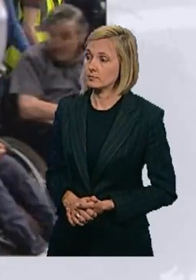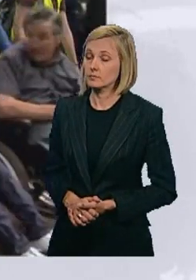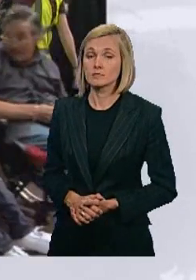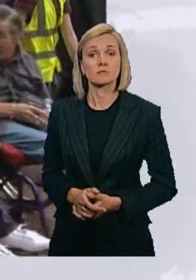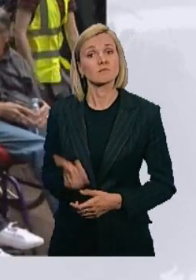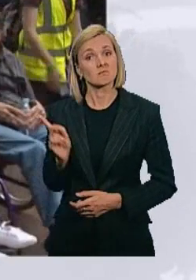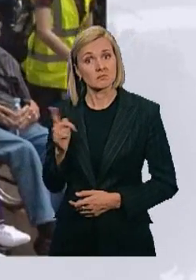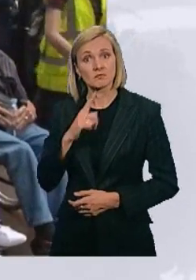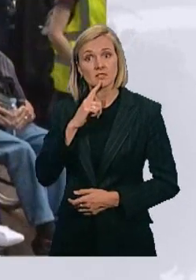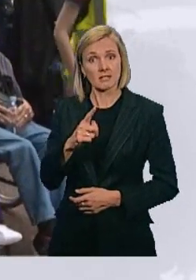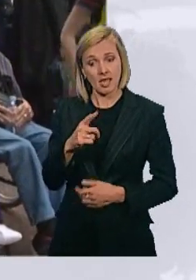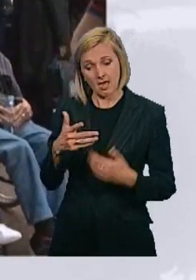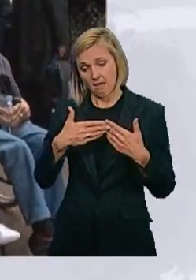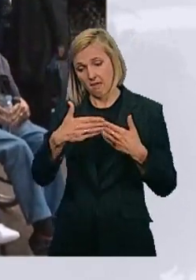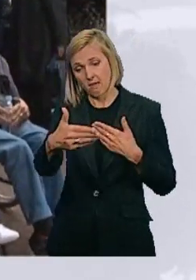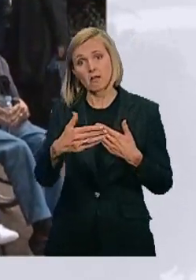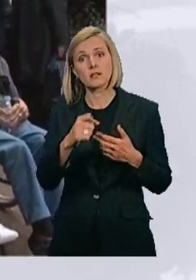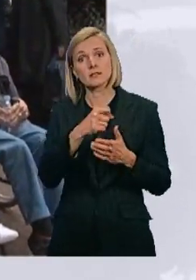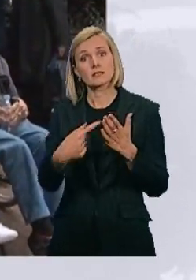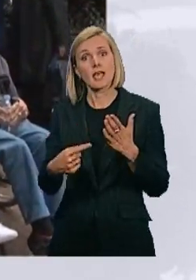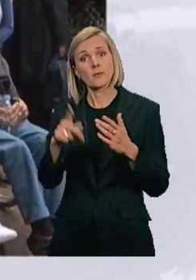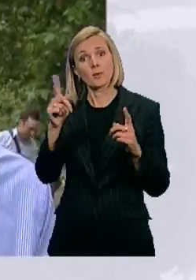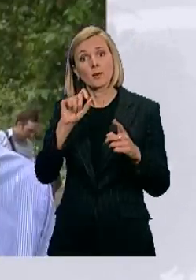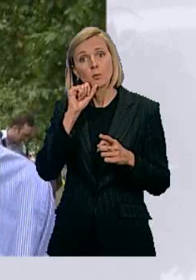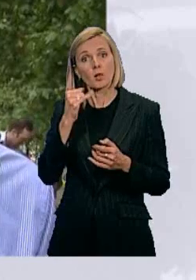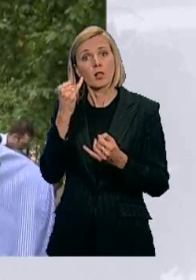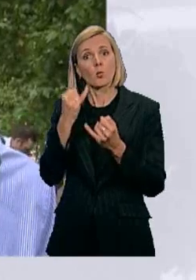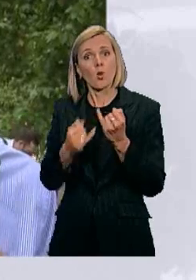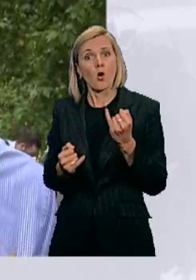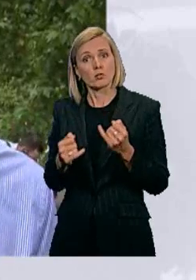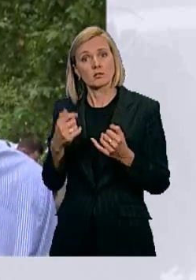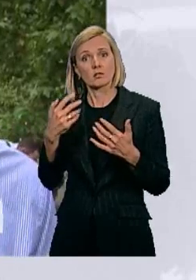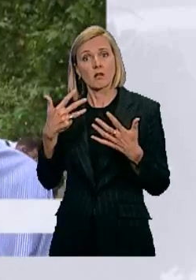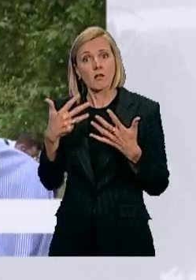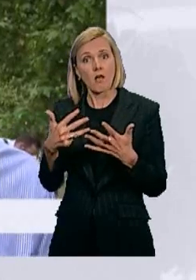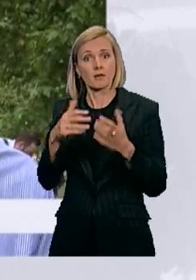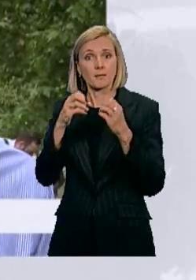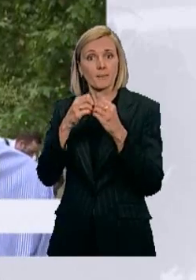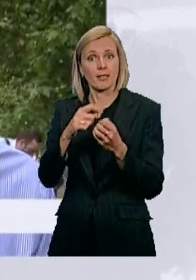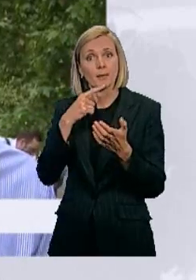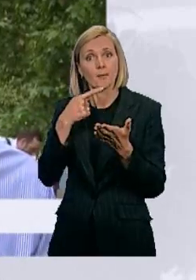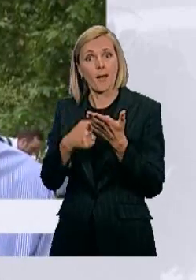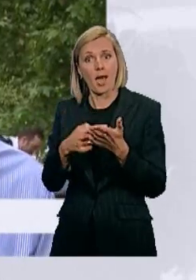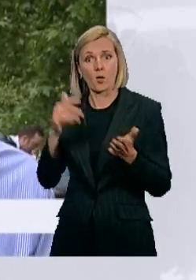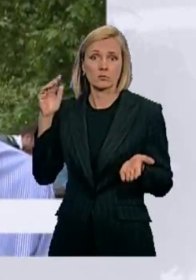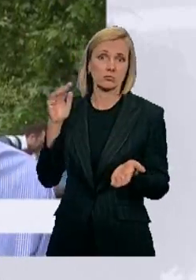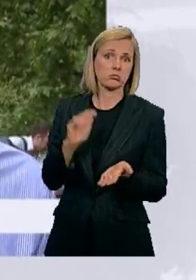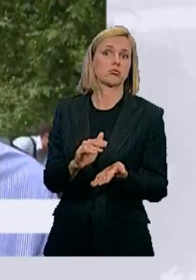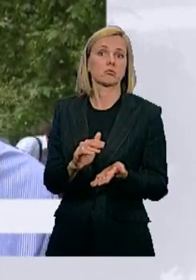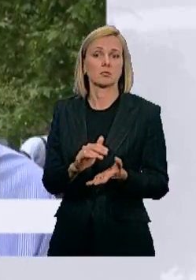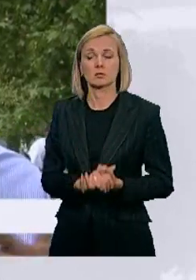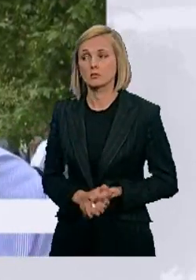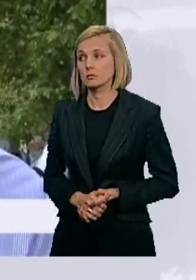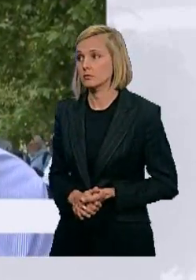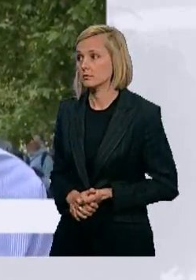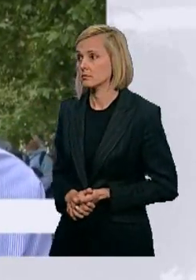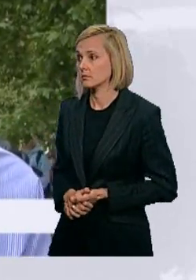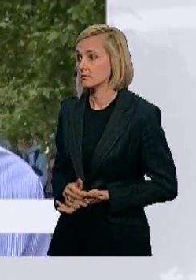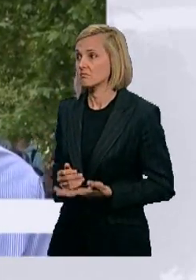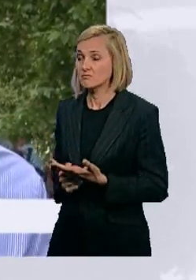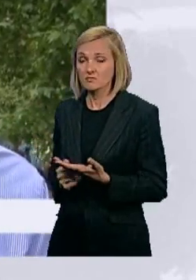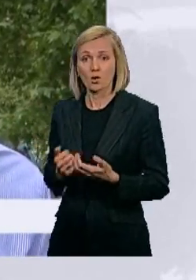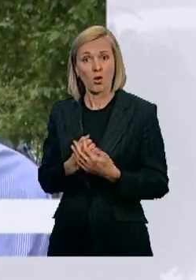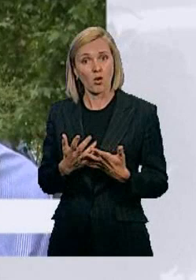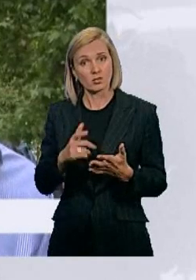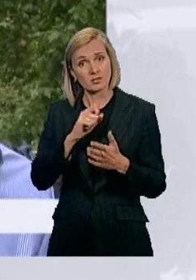disabled people will be nine billion pounds worse off already we are seeing many disabled people who are ending back